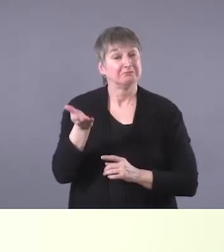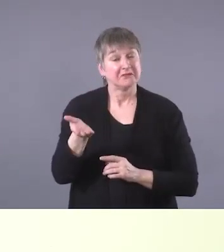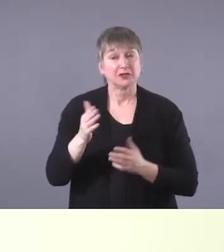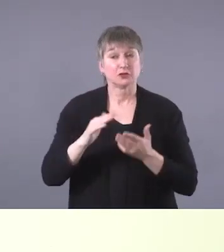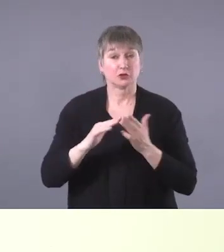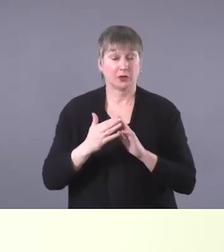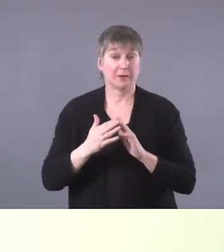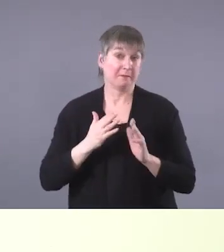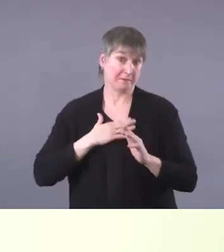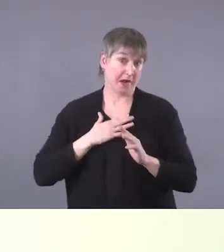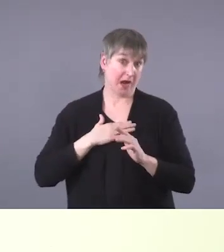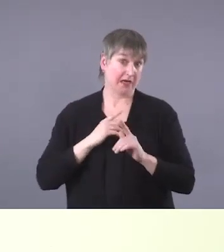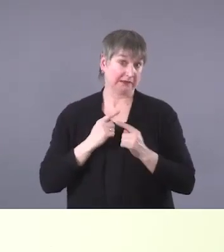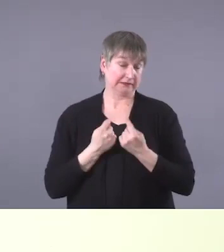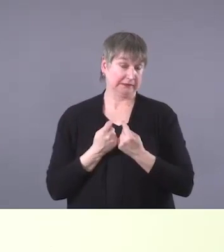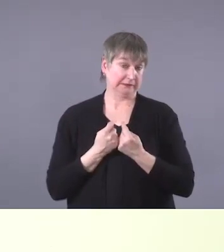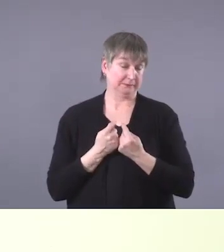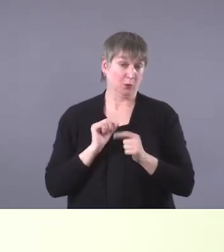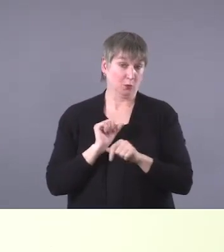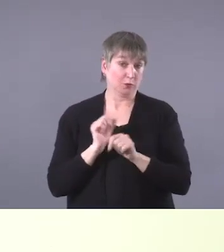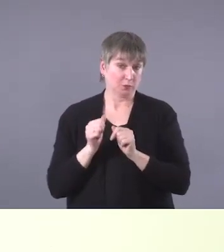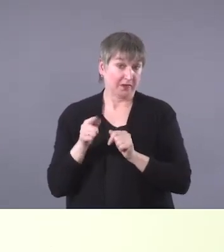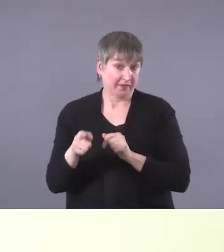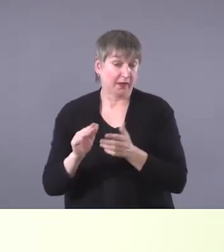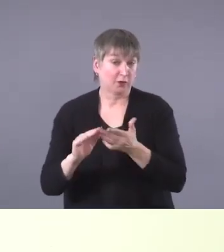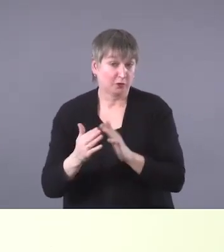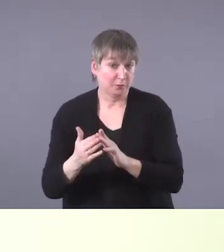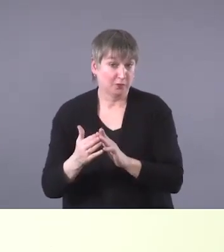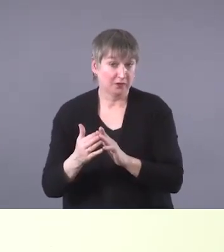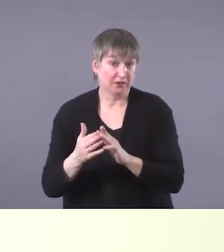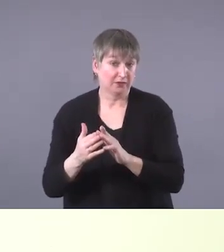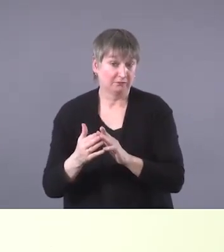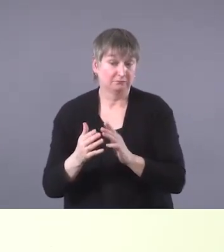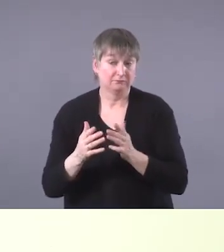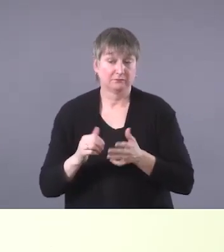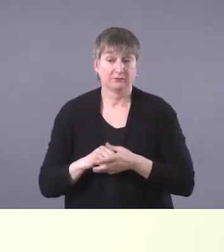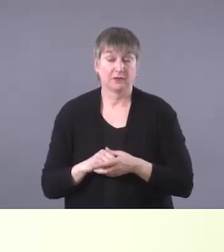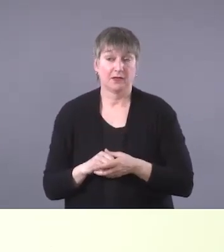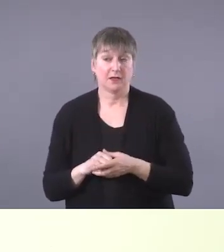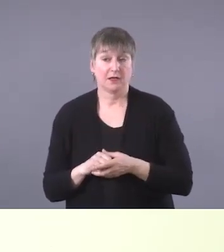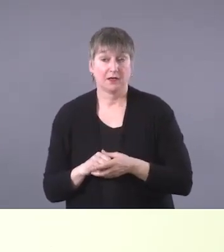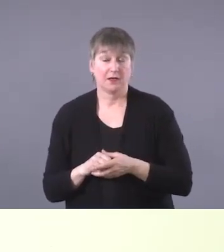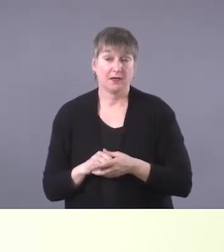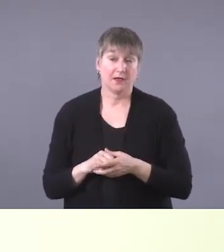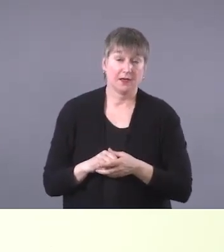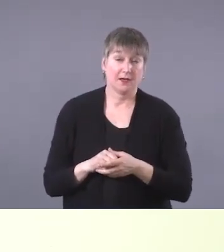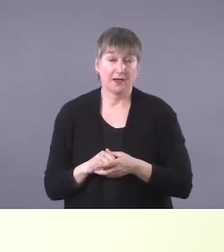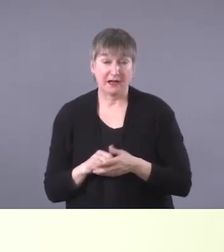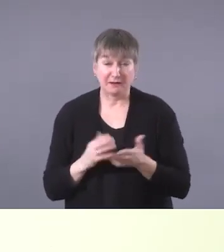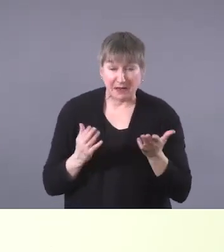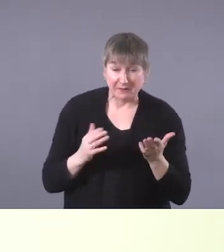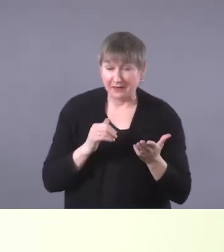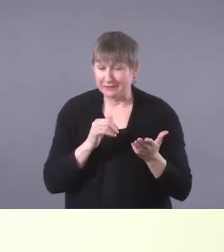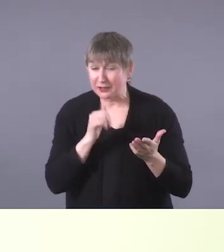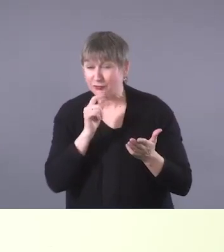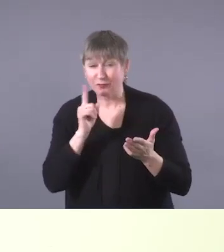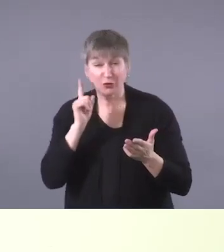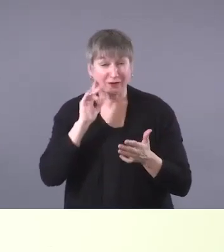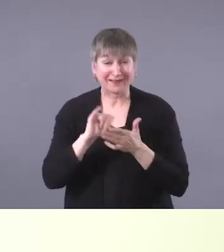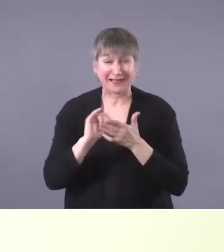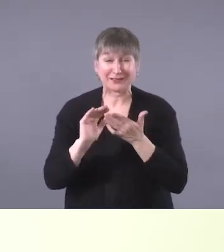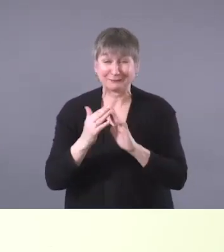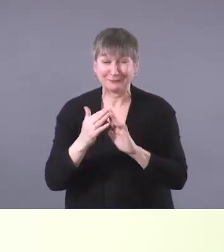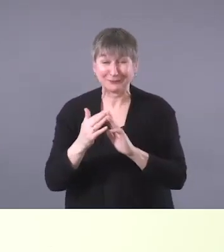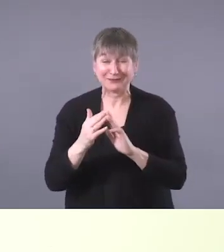team works with at the Stollary quite often. So I'm not sure if you guys heard of it before, but it is